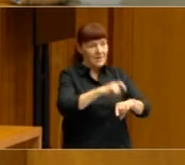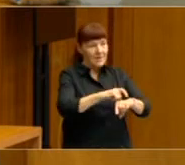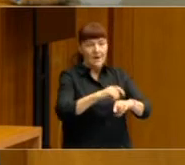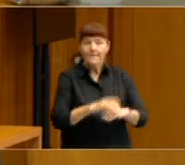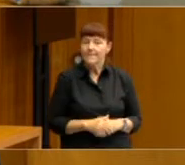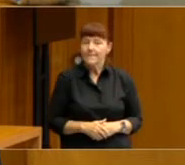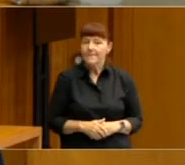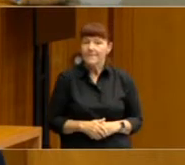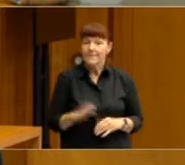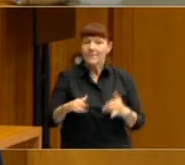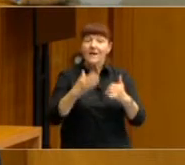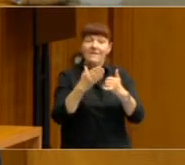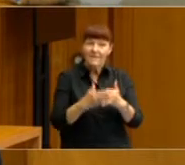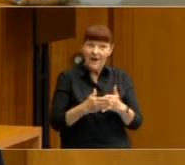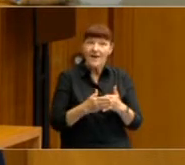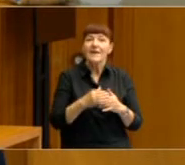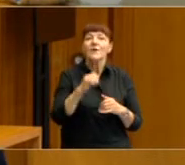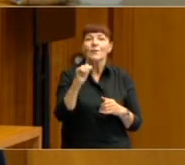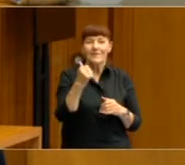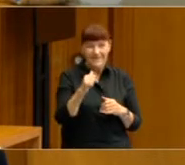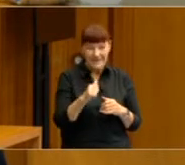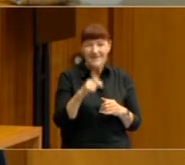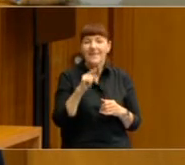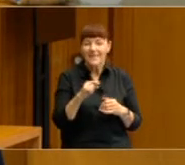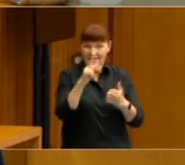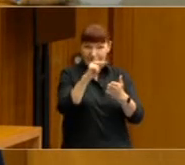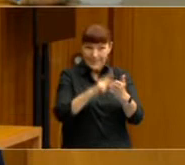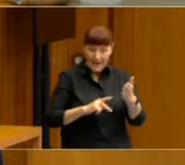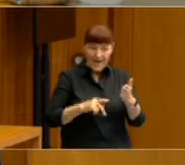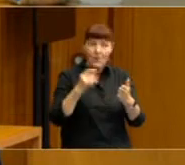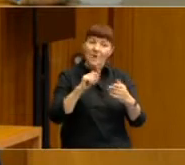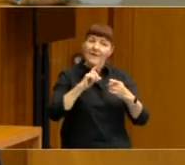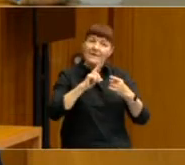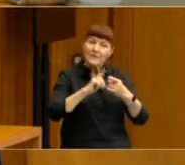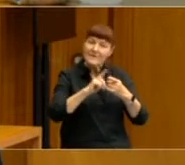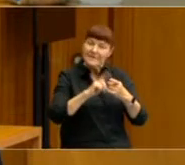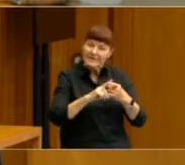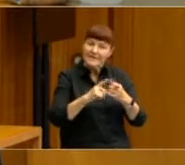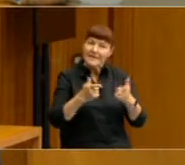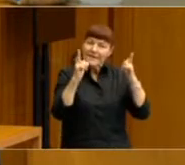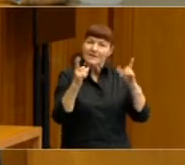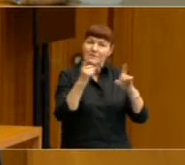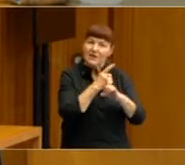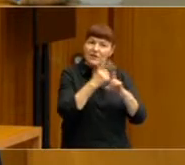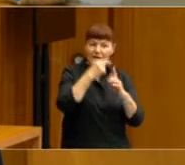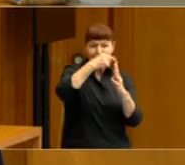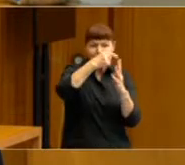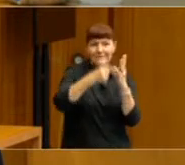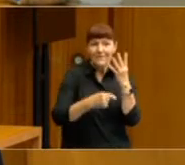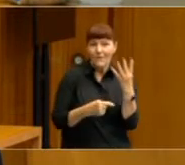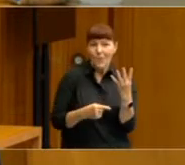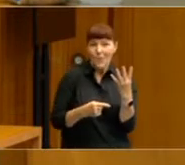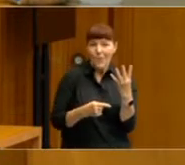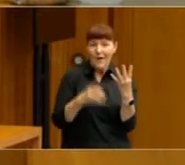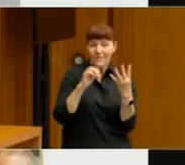And finally, to finish this part of it off, we've had these consistent leadership changes, four of them over the